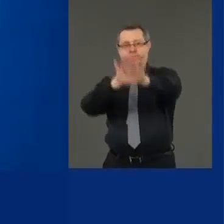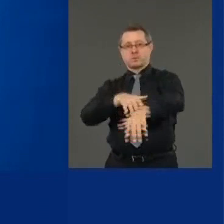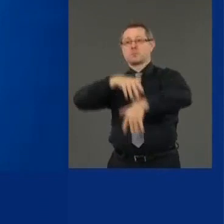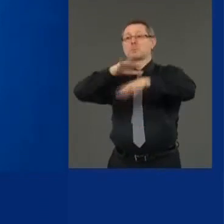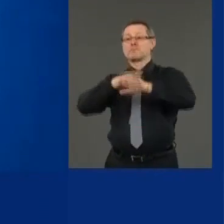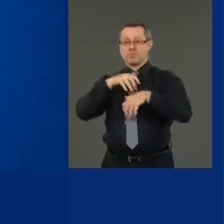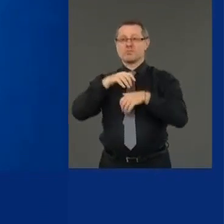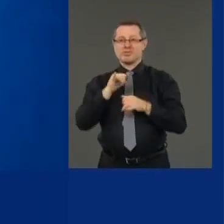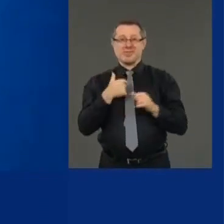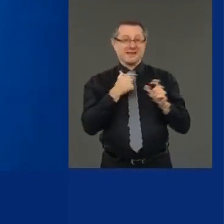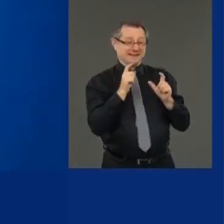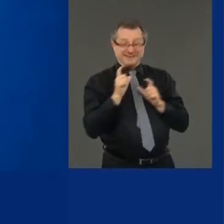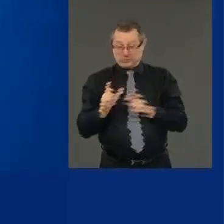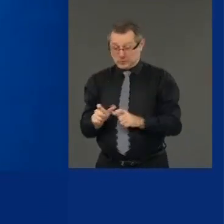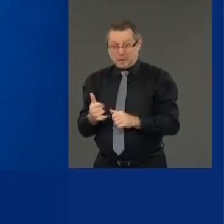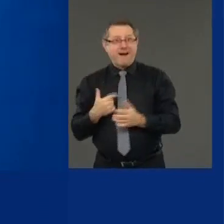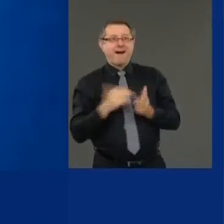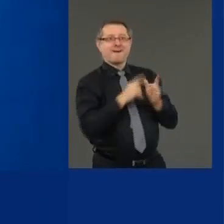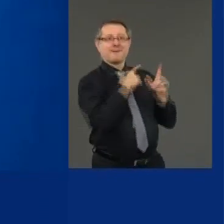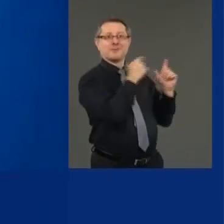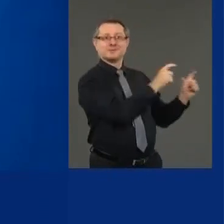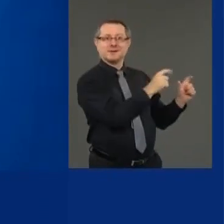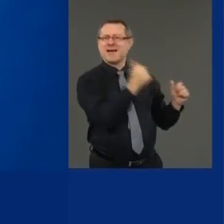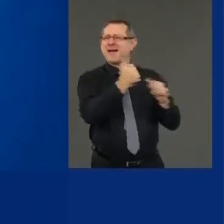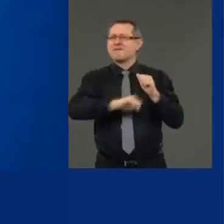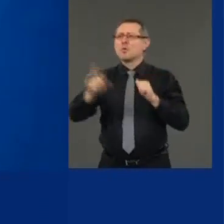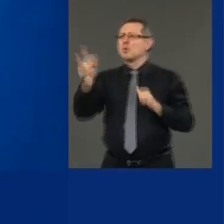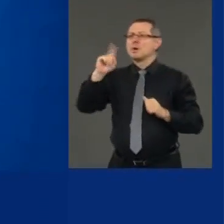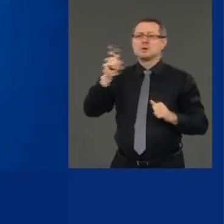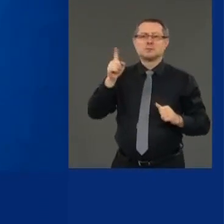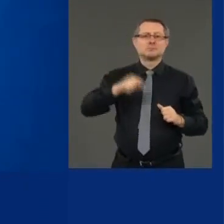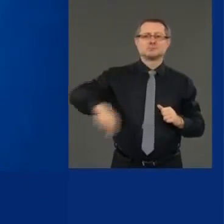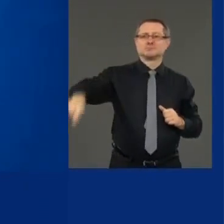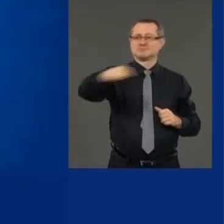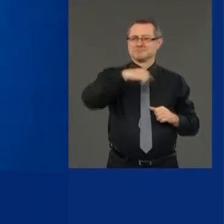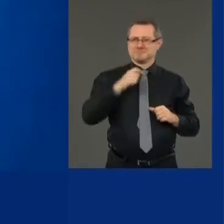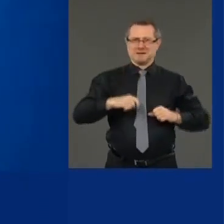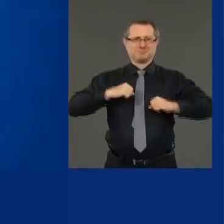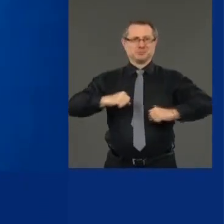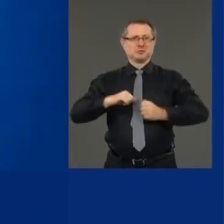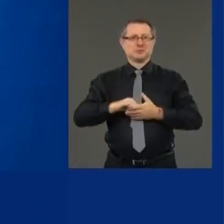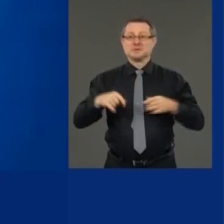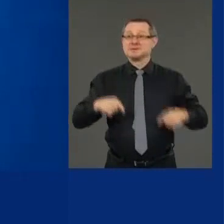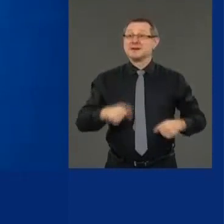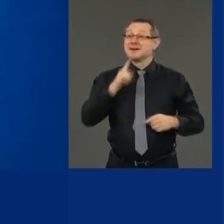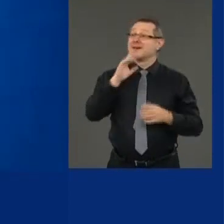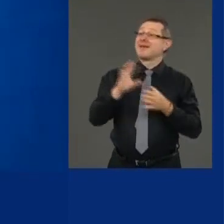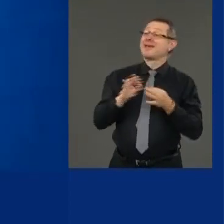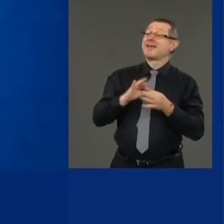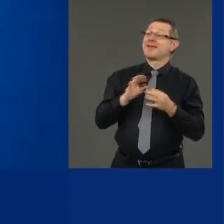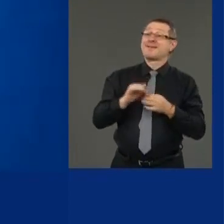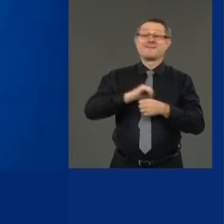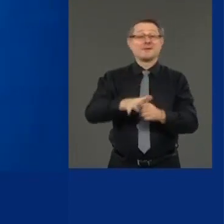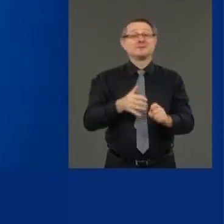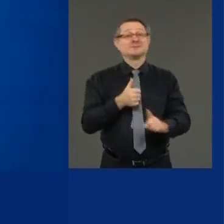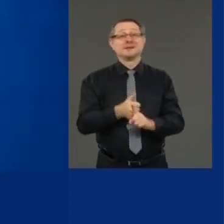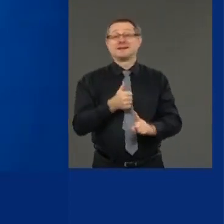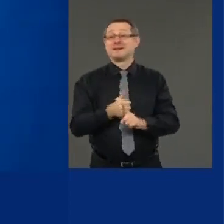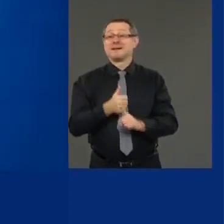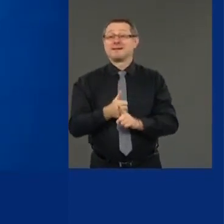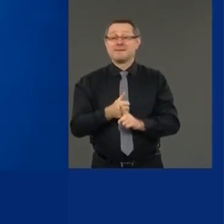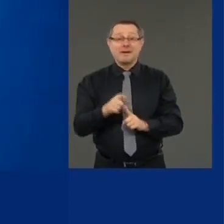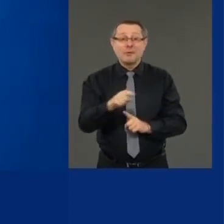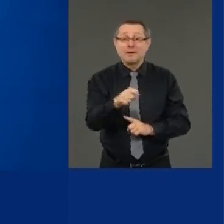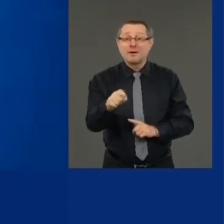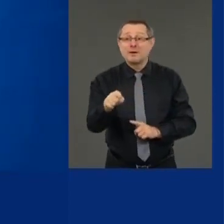this. And the expression I like to use, a virus anywhere is a virus everywhere.